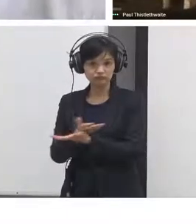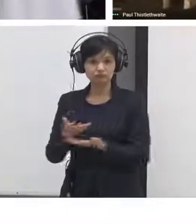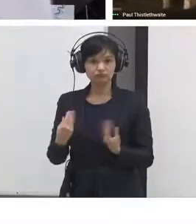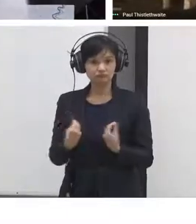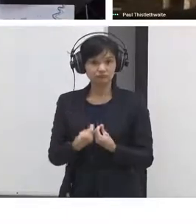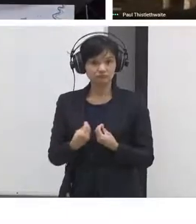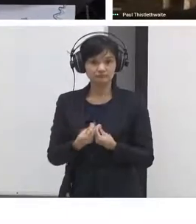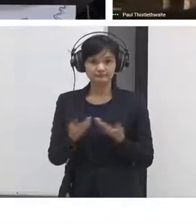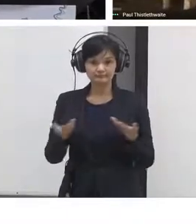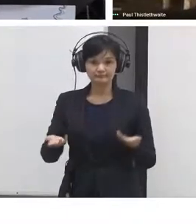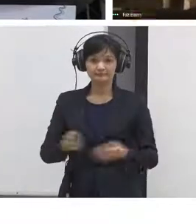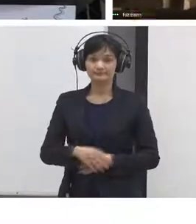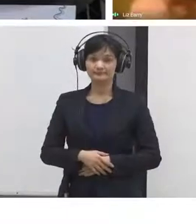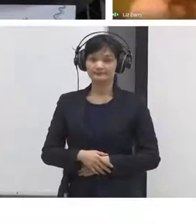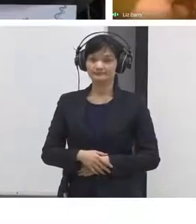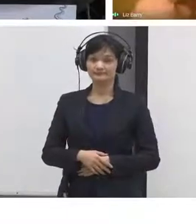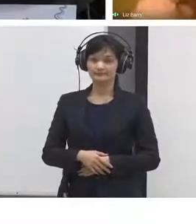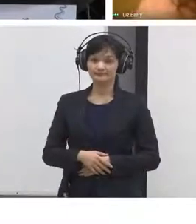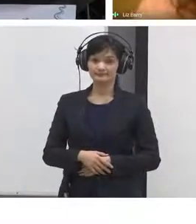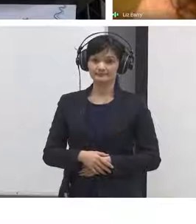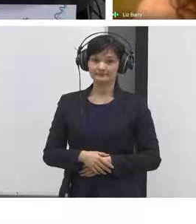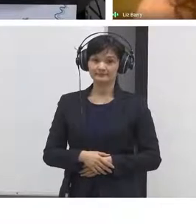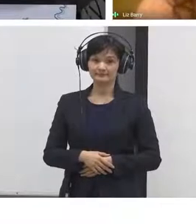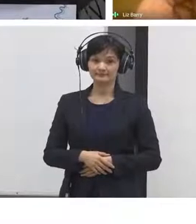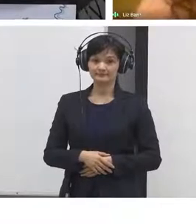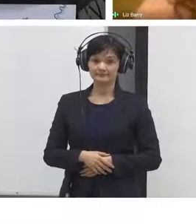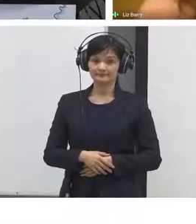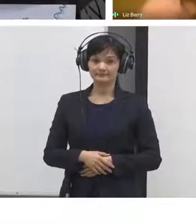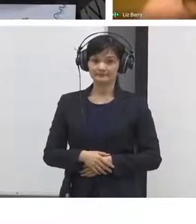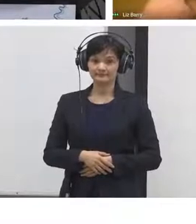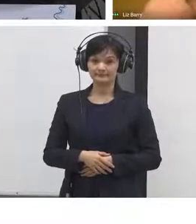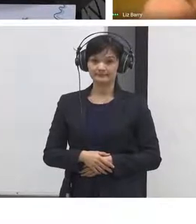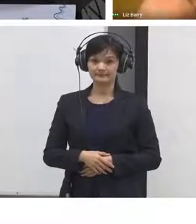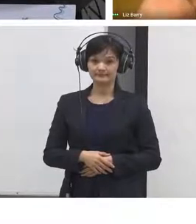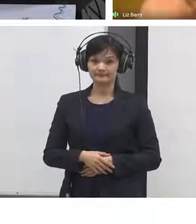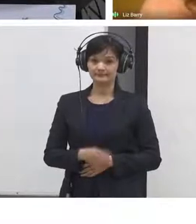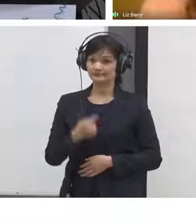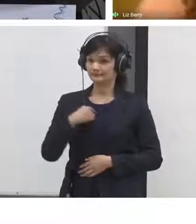Great. Maybe I can give a shot at that.